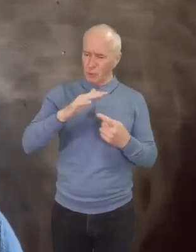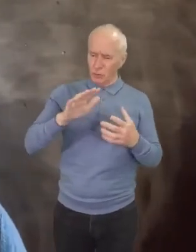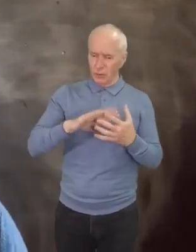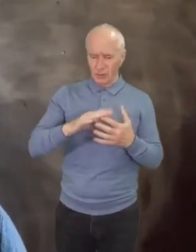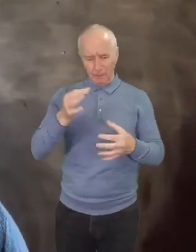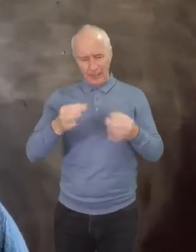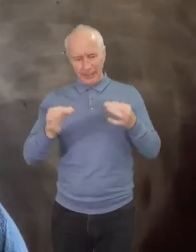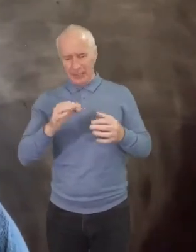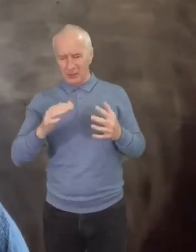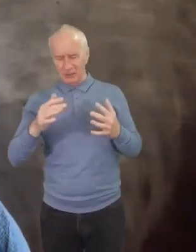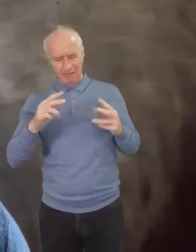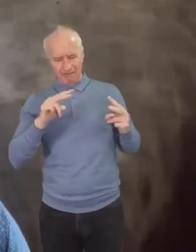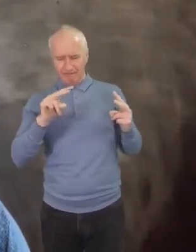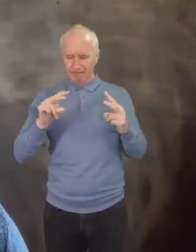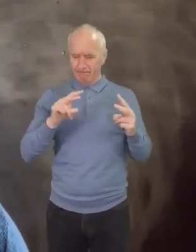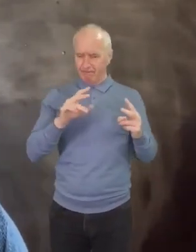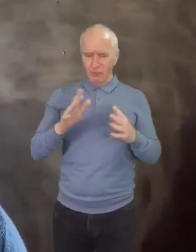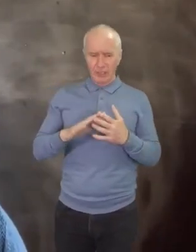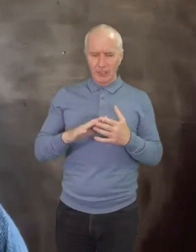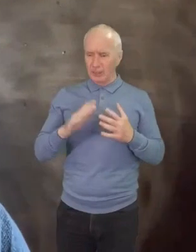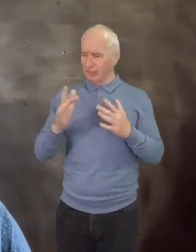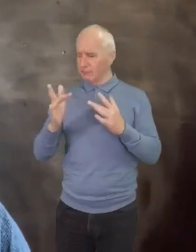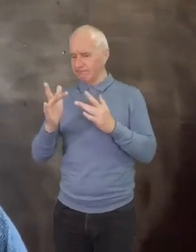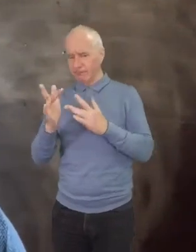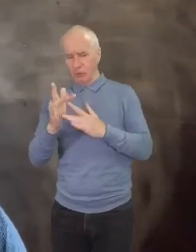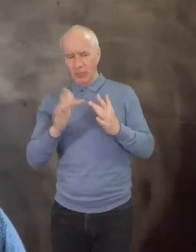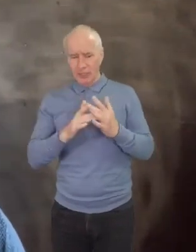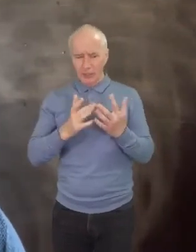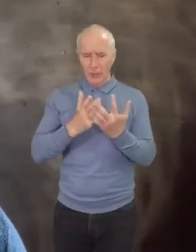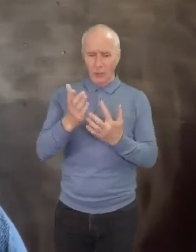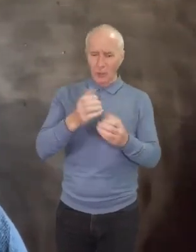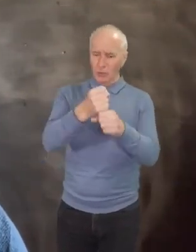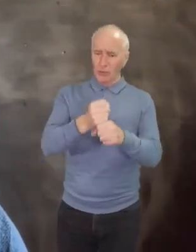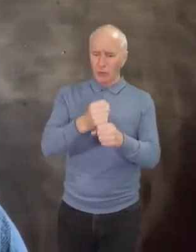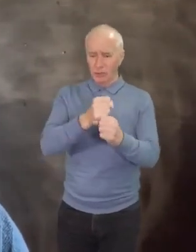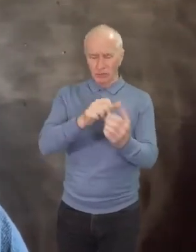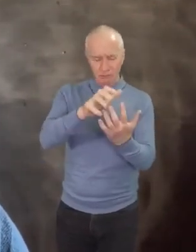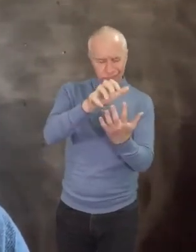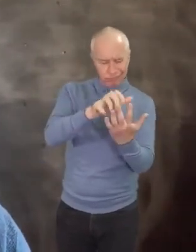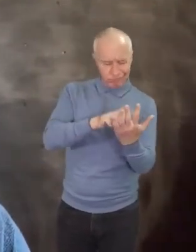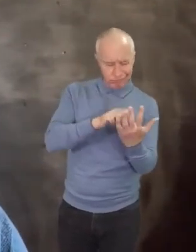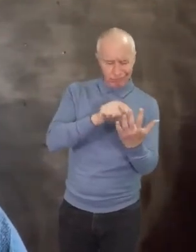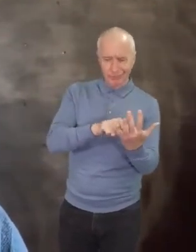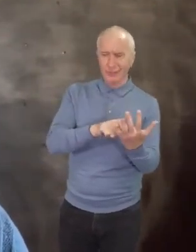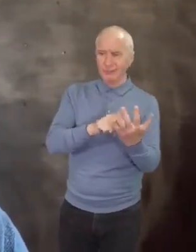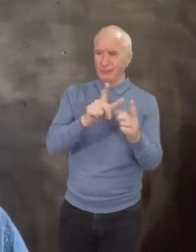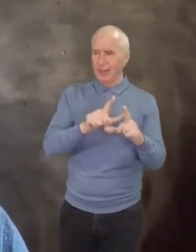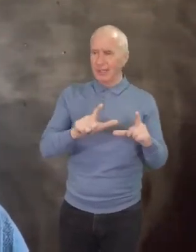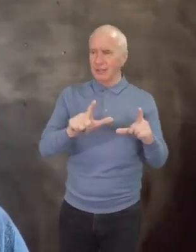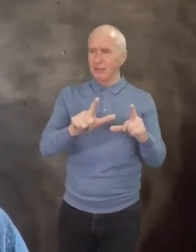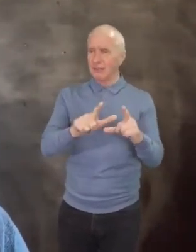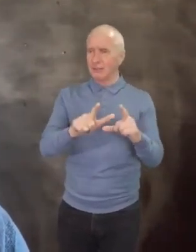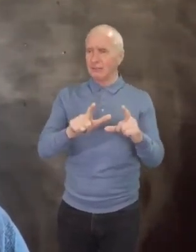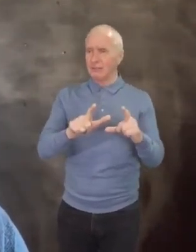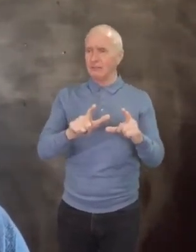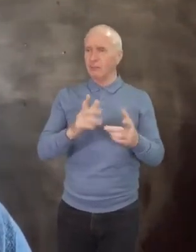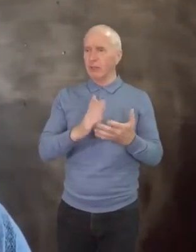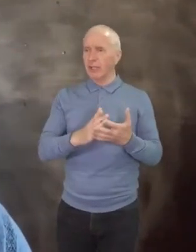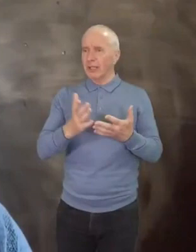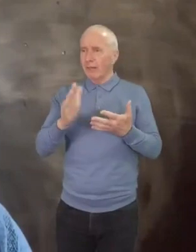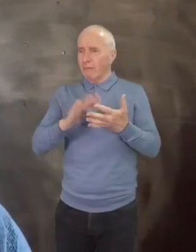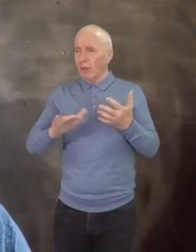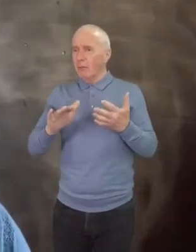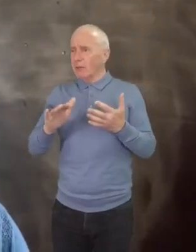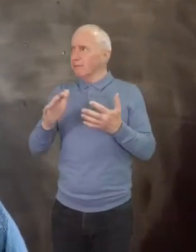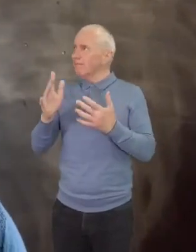Christ through the church's liturgy could not be separated from confessing Christ by word and deed in the rest